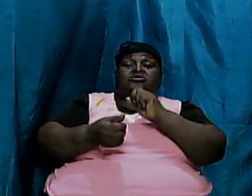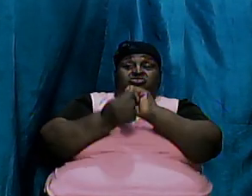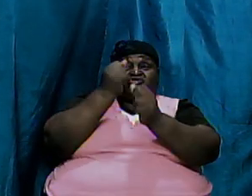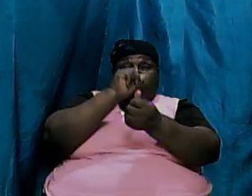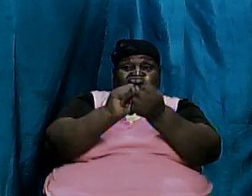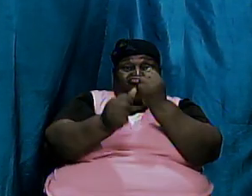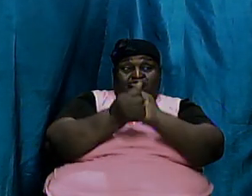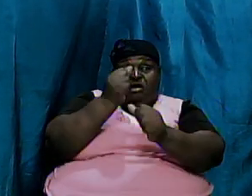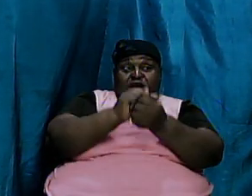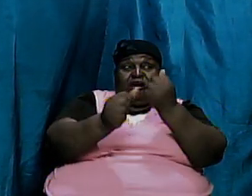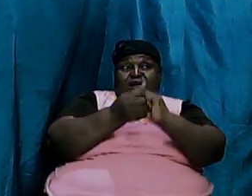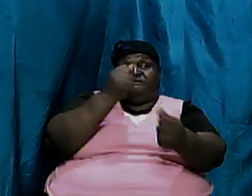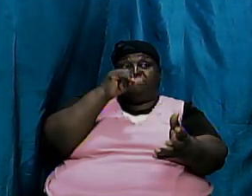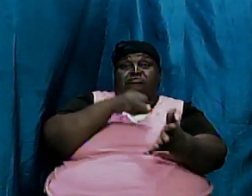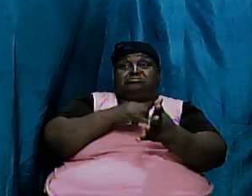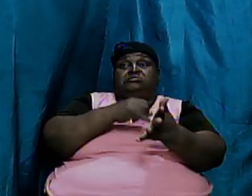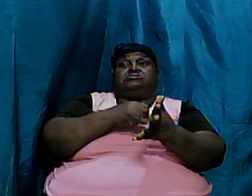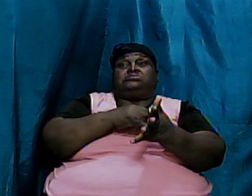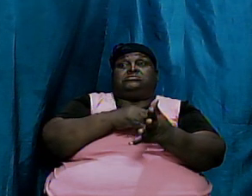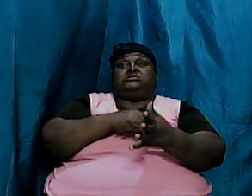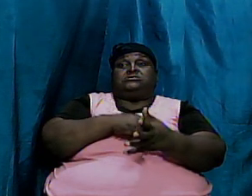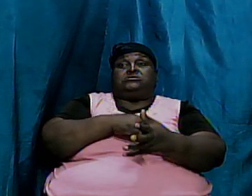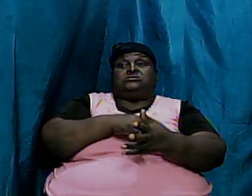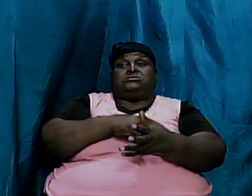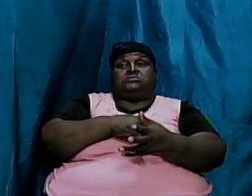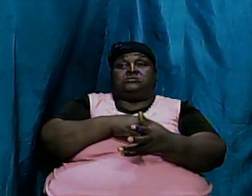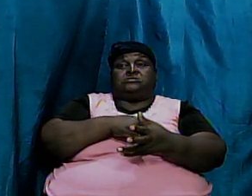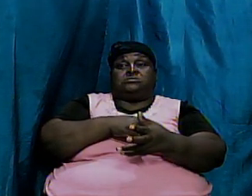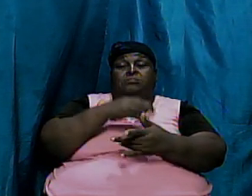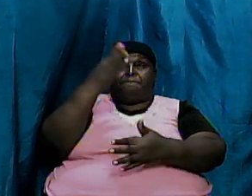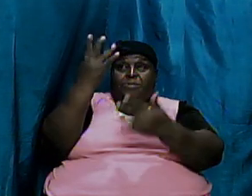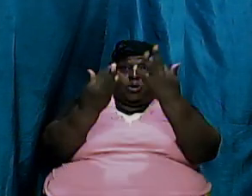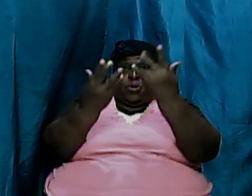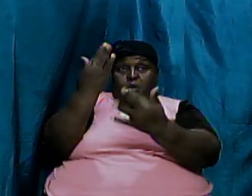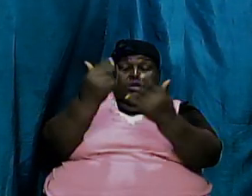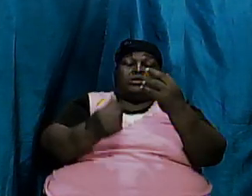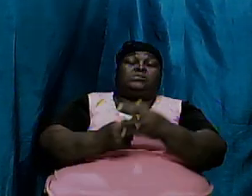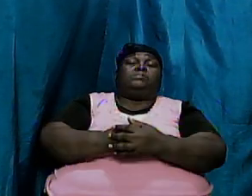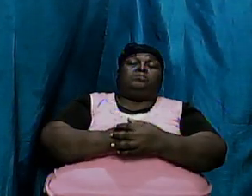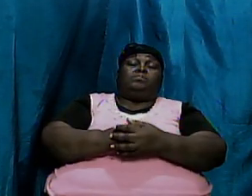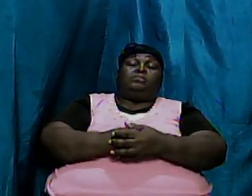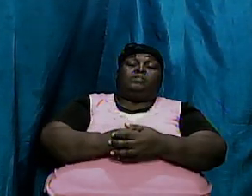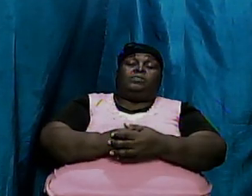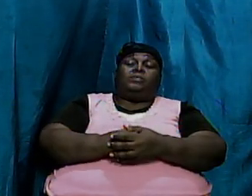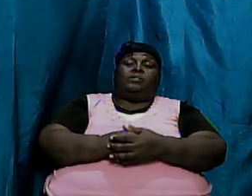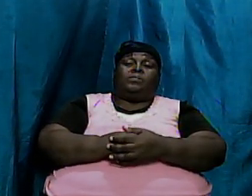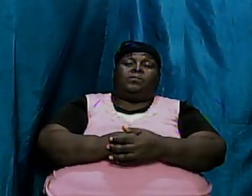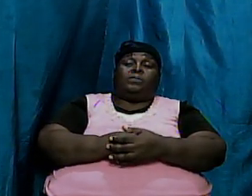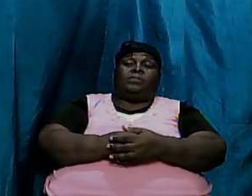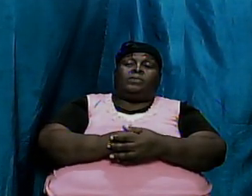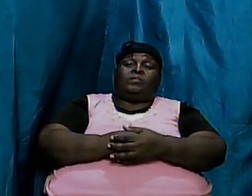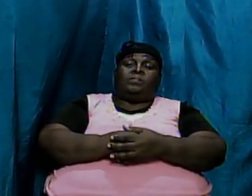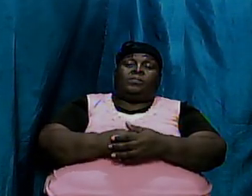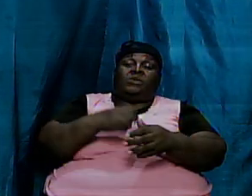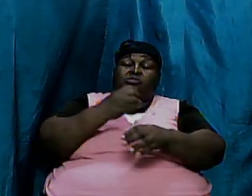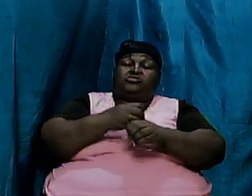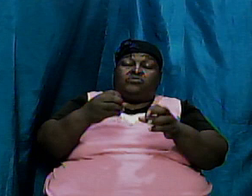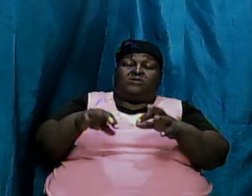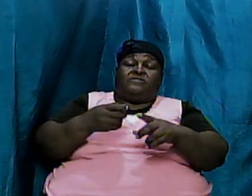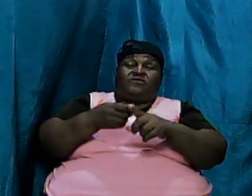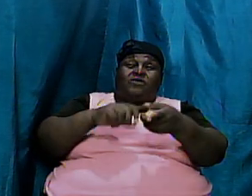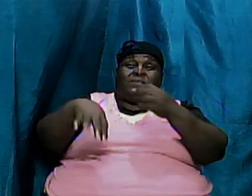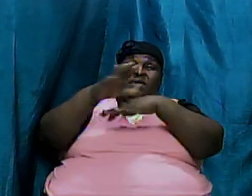to rain down fire I am going to cause brimstone to come down from heaven and I am going to